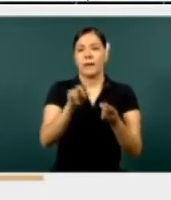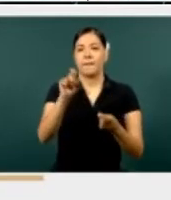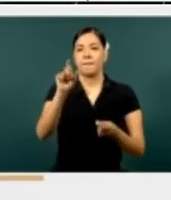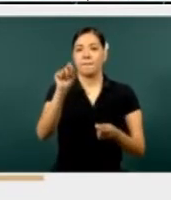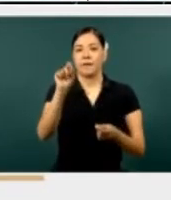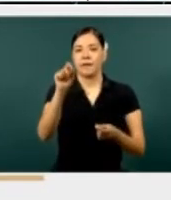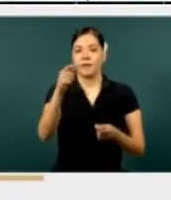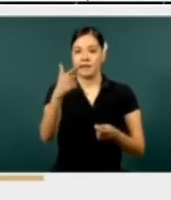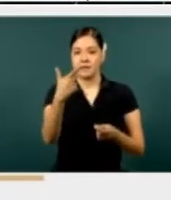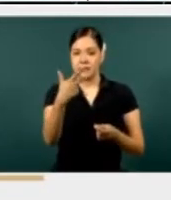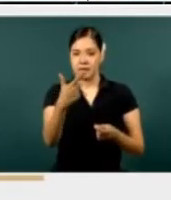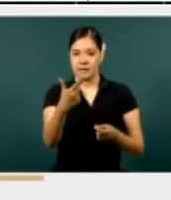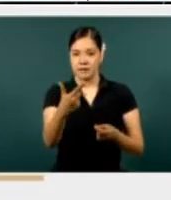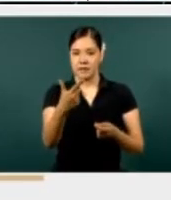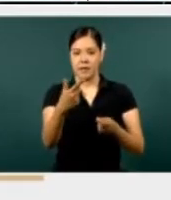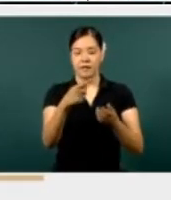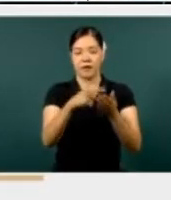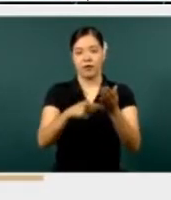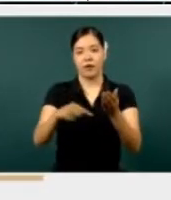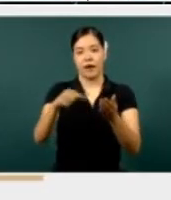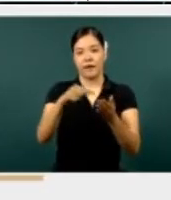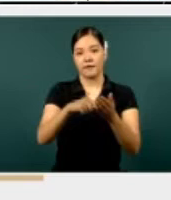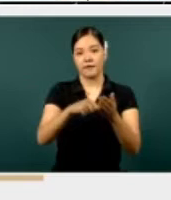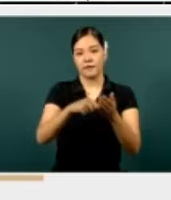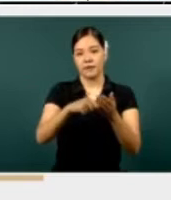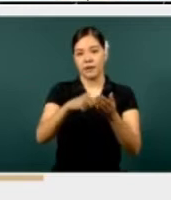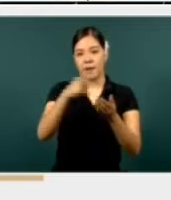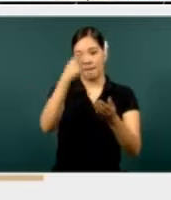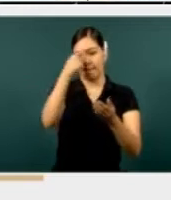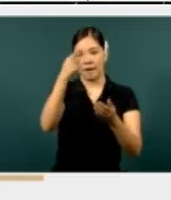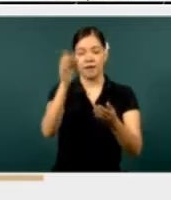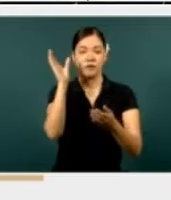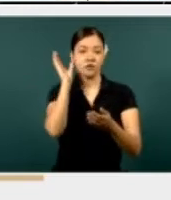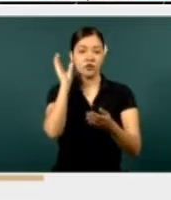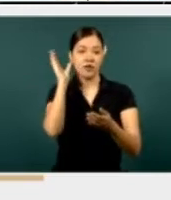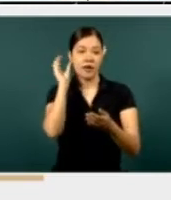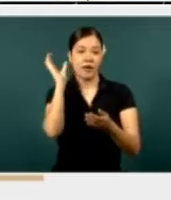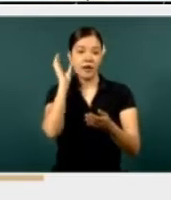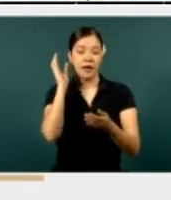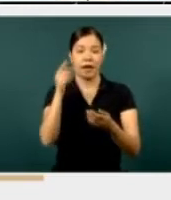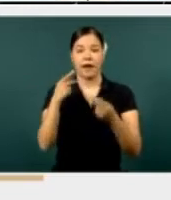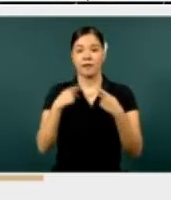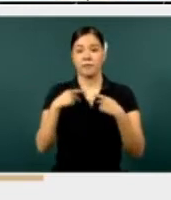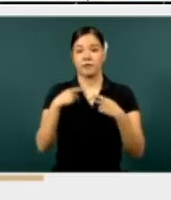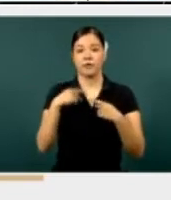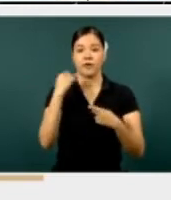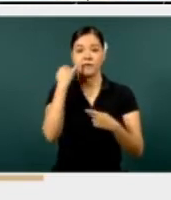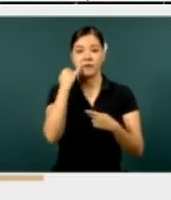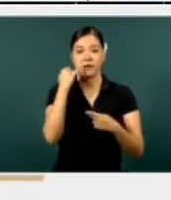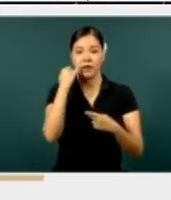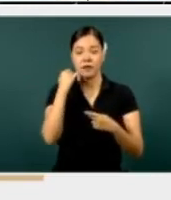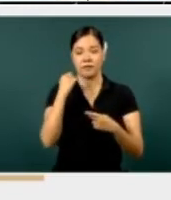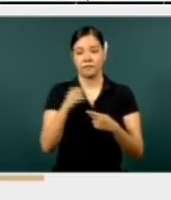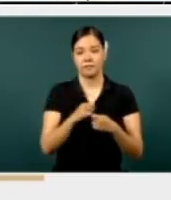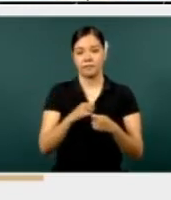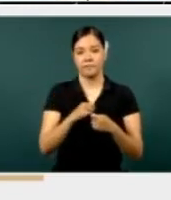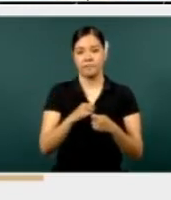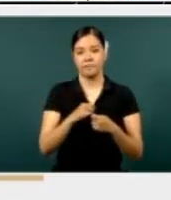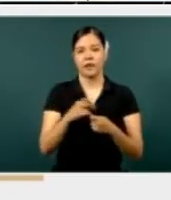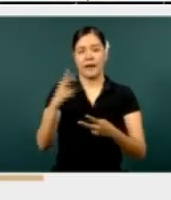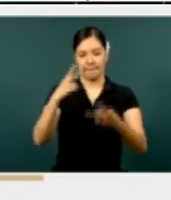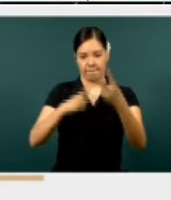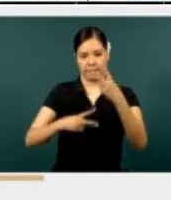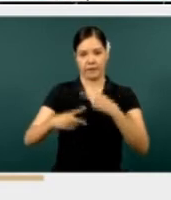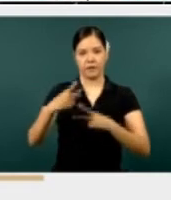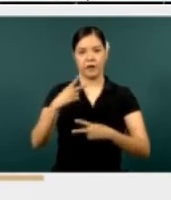that are federated. So, in this process of consulting, they've participated around